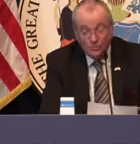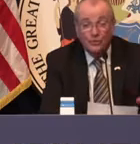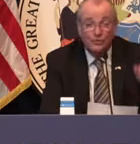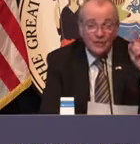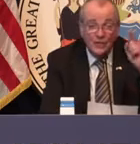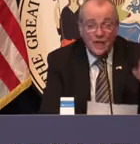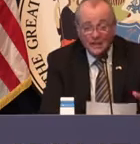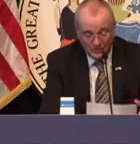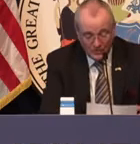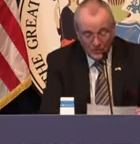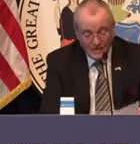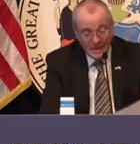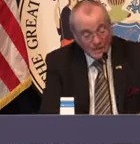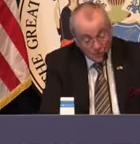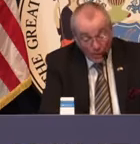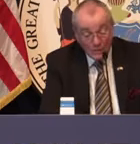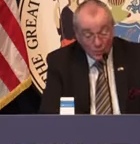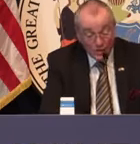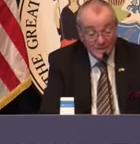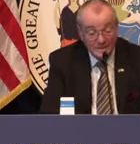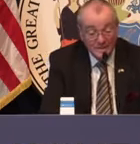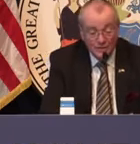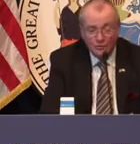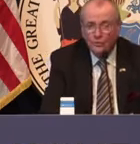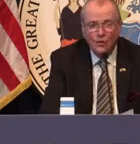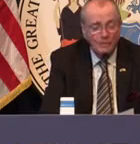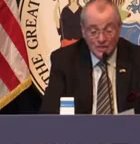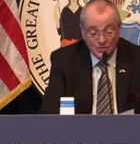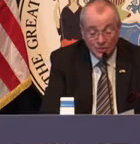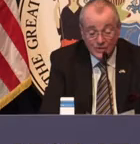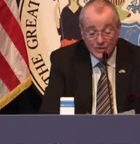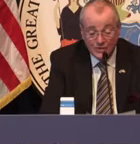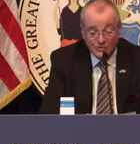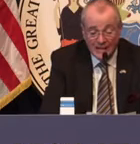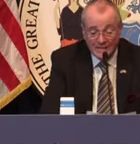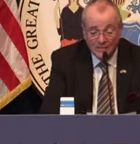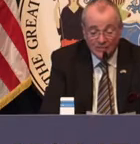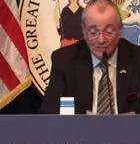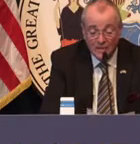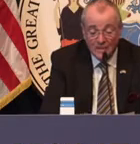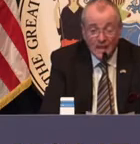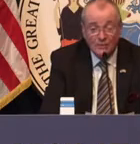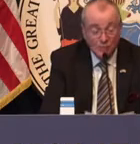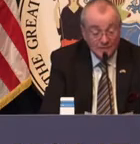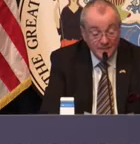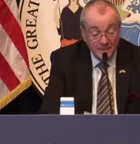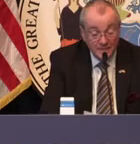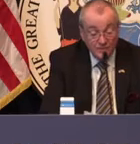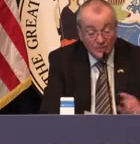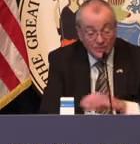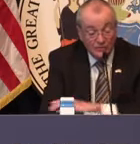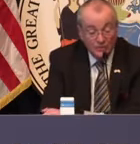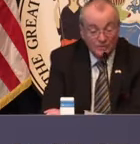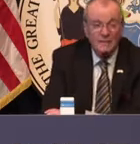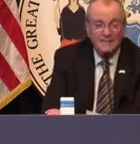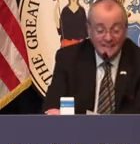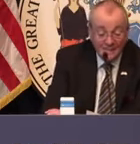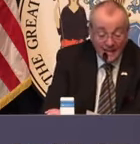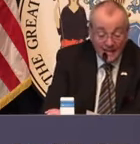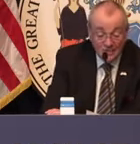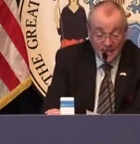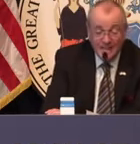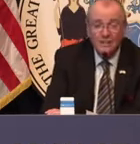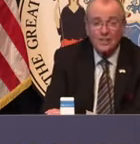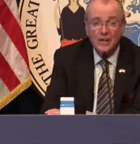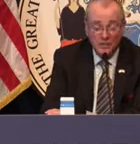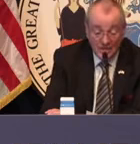member, New Jersey thanks you and great work. There are so many stories just like this from everyone using the social media